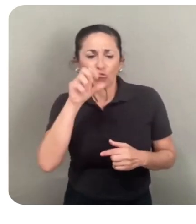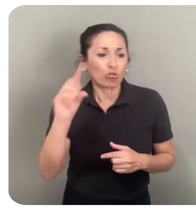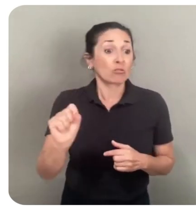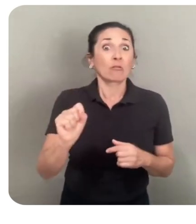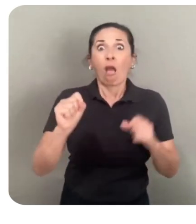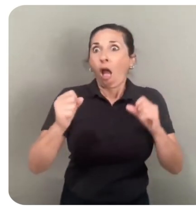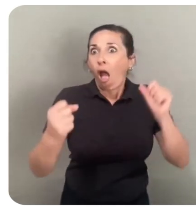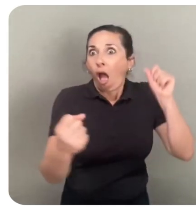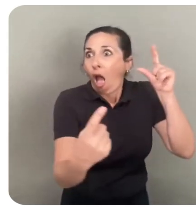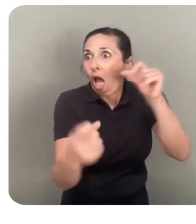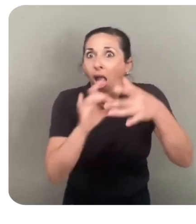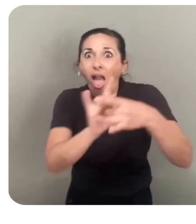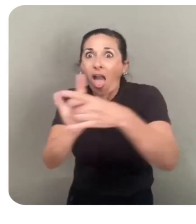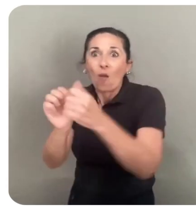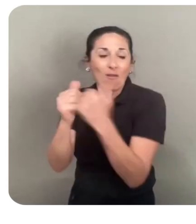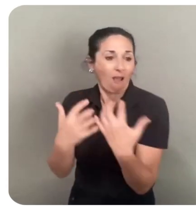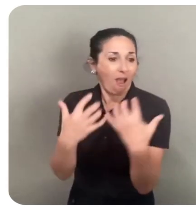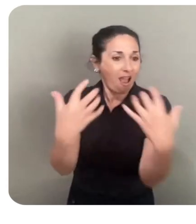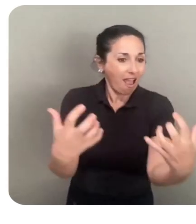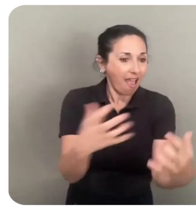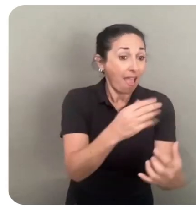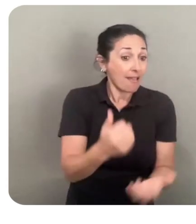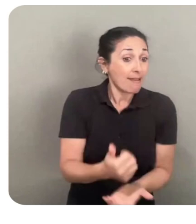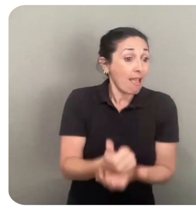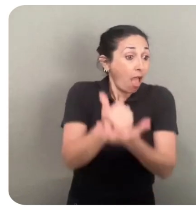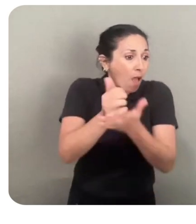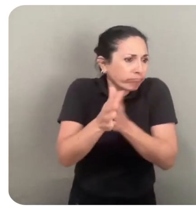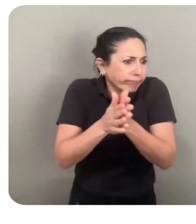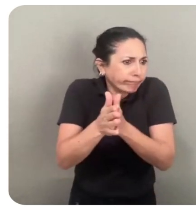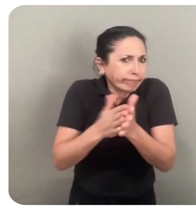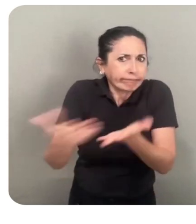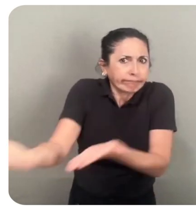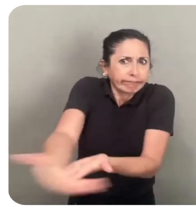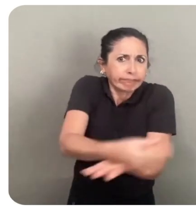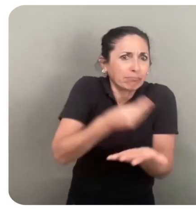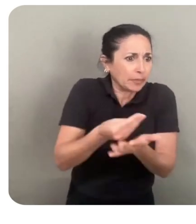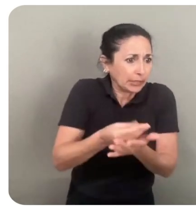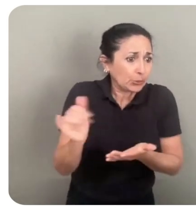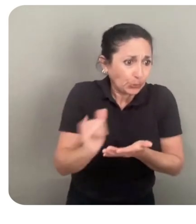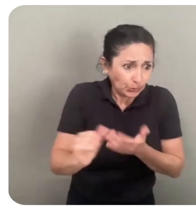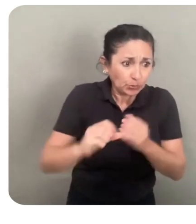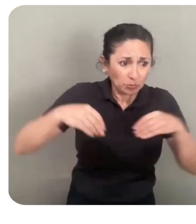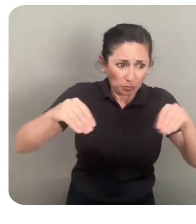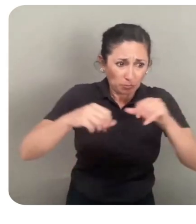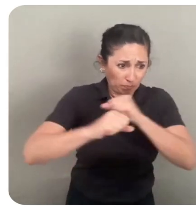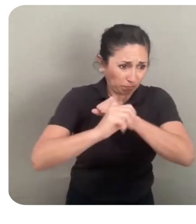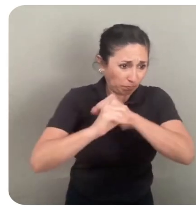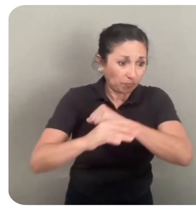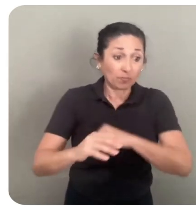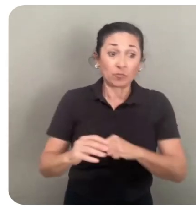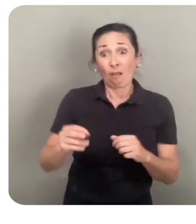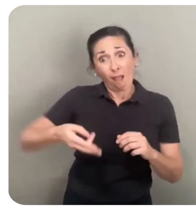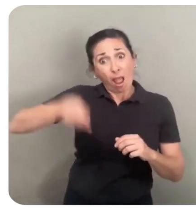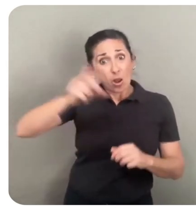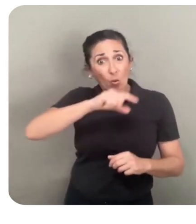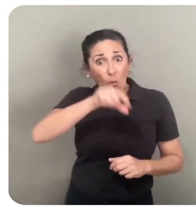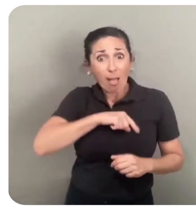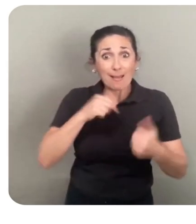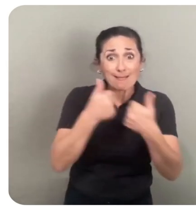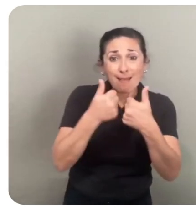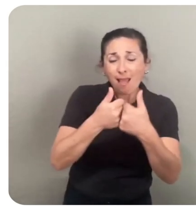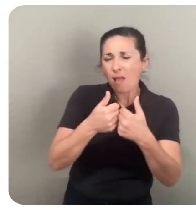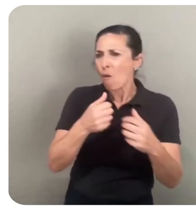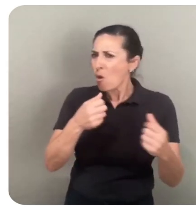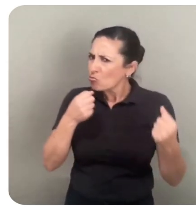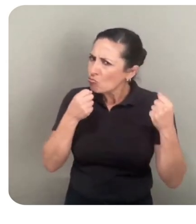and help drive mao as well as revenue. These two, among many others, are high-quality games that played to their